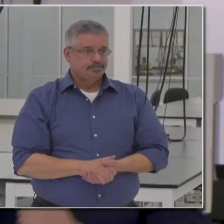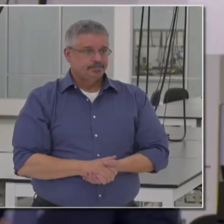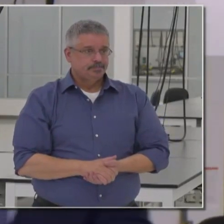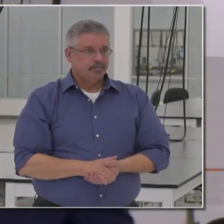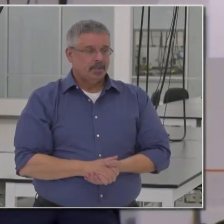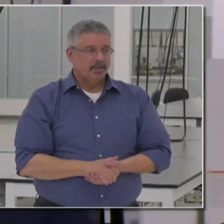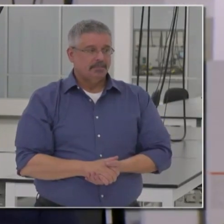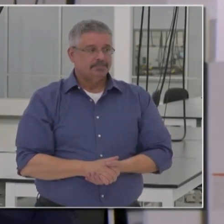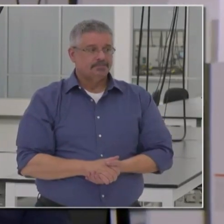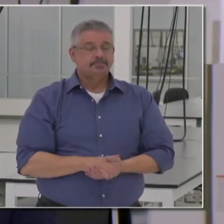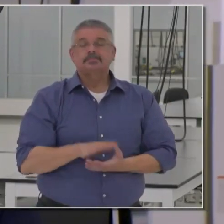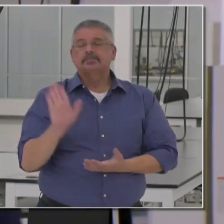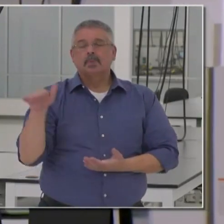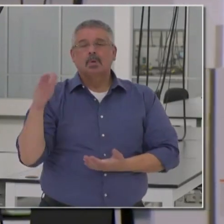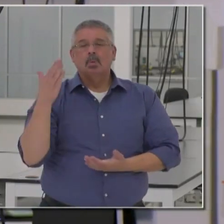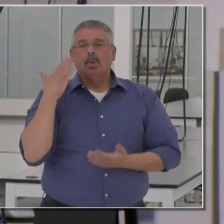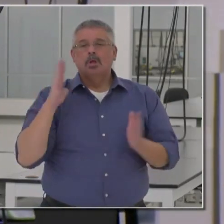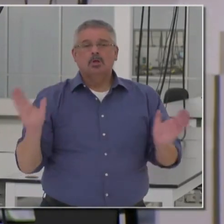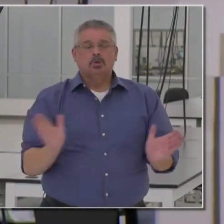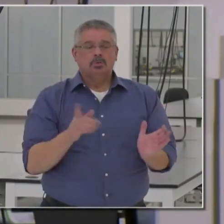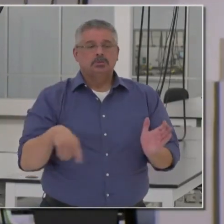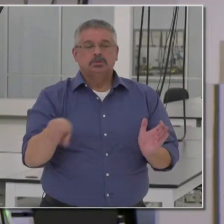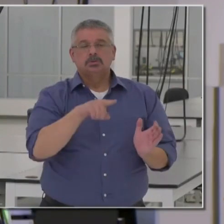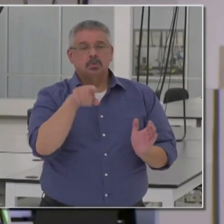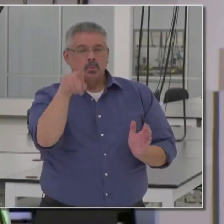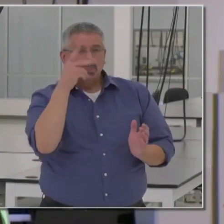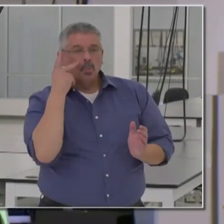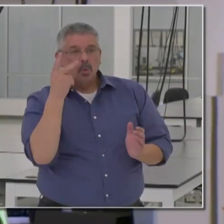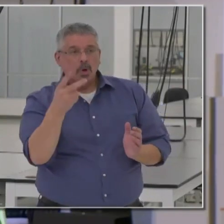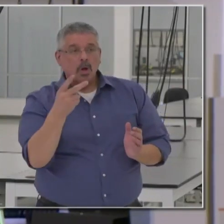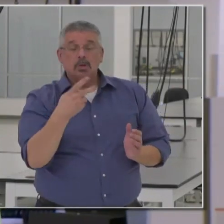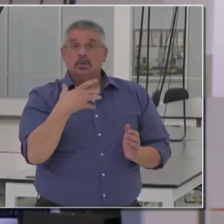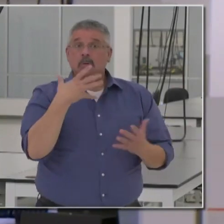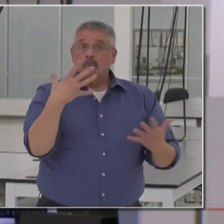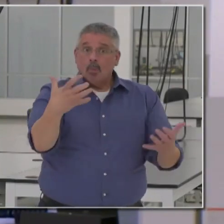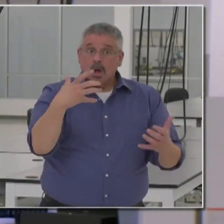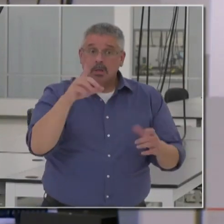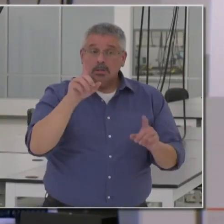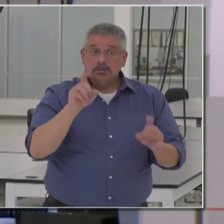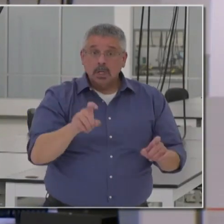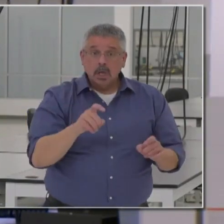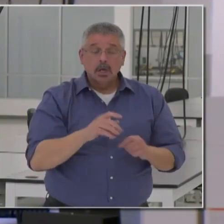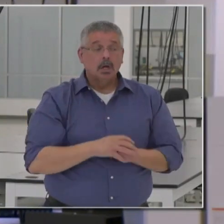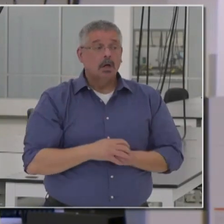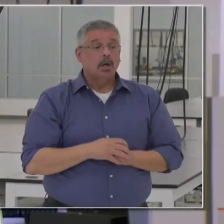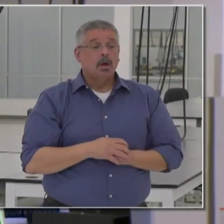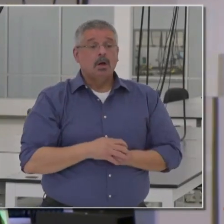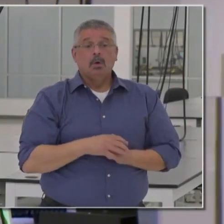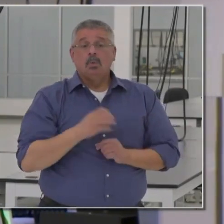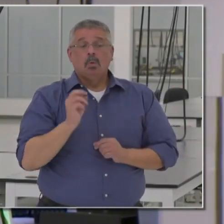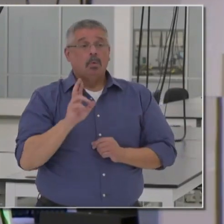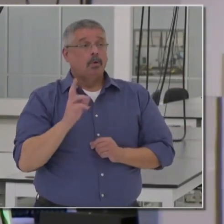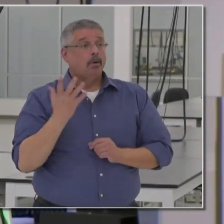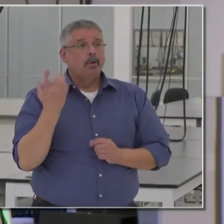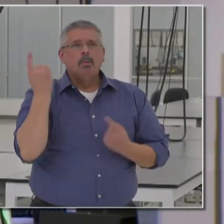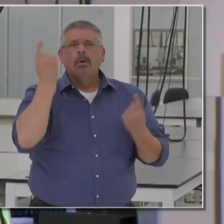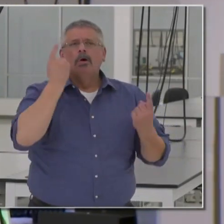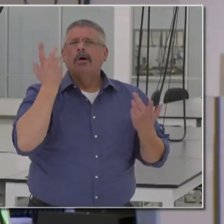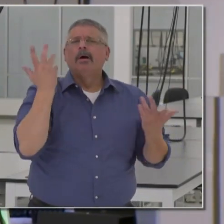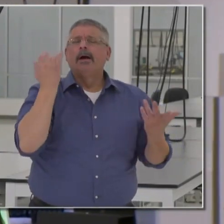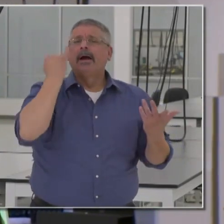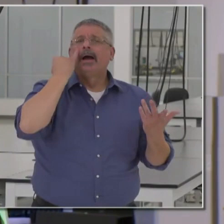I should just note, I want to encourage anyone that's watching that wishes to get a test or is wondering